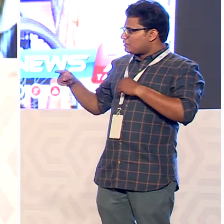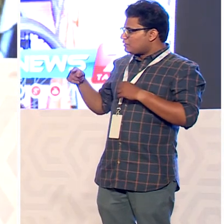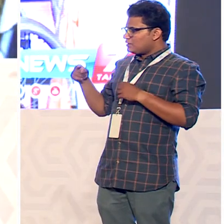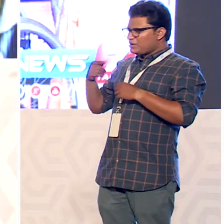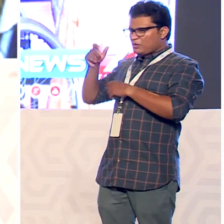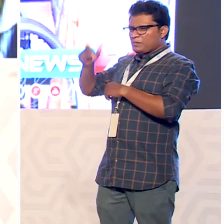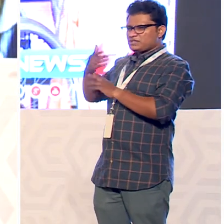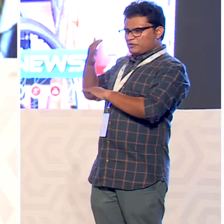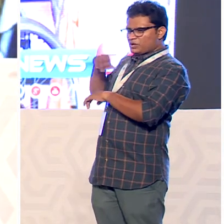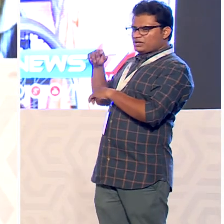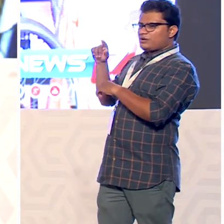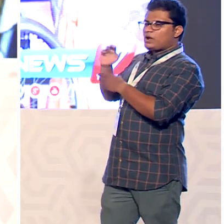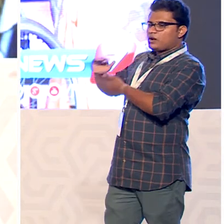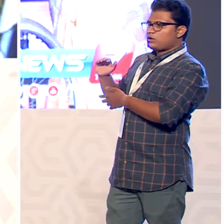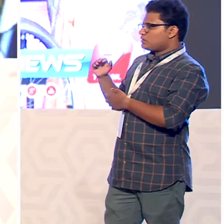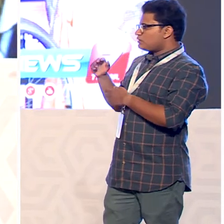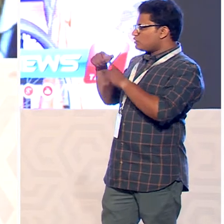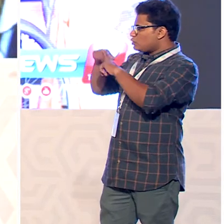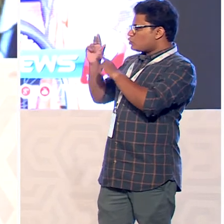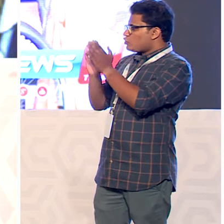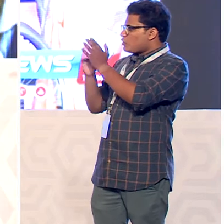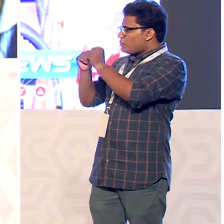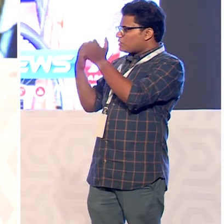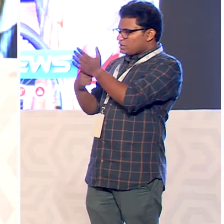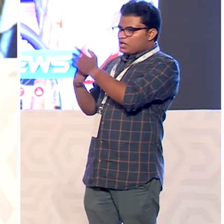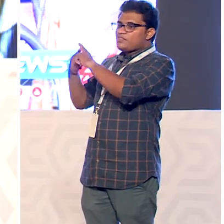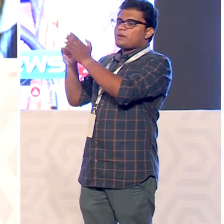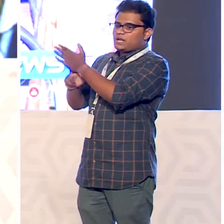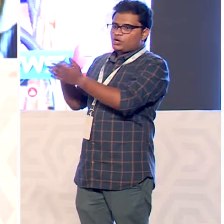kumari jay jailalta chief minister ex-chief minister of tamil nadu